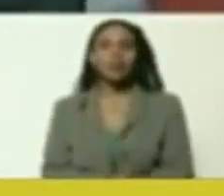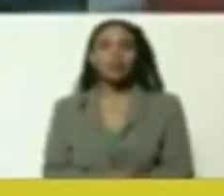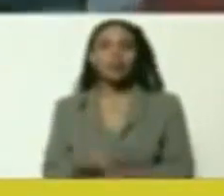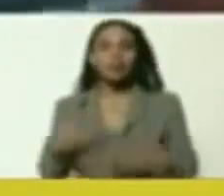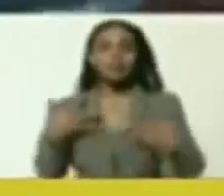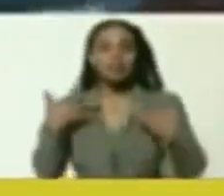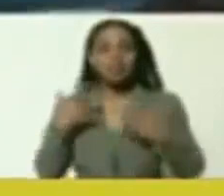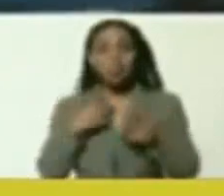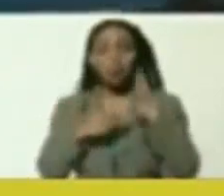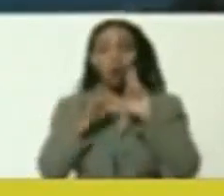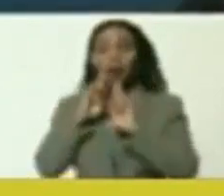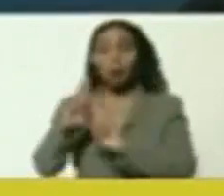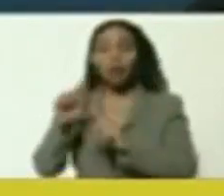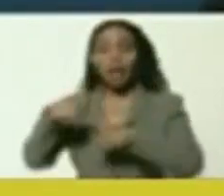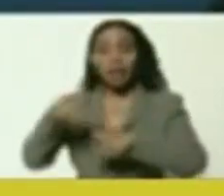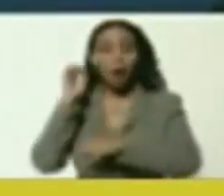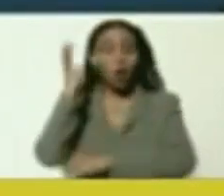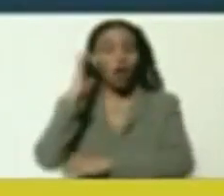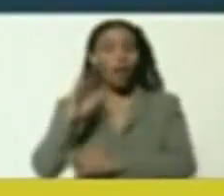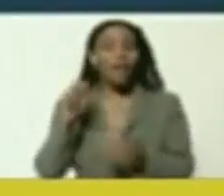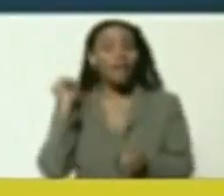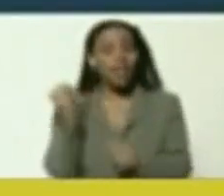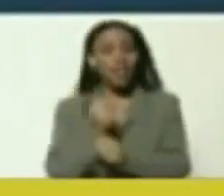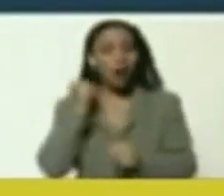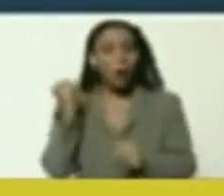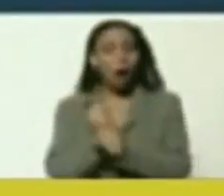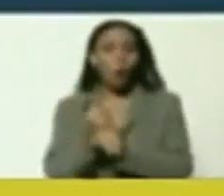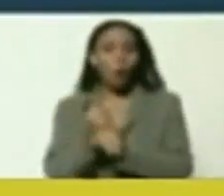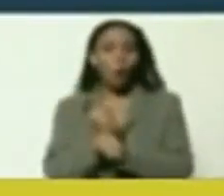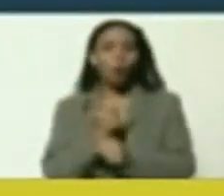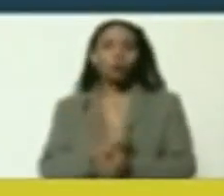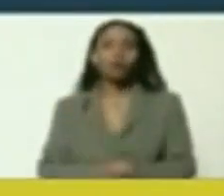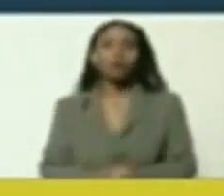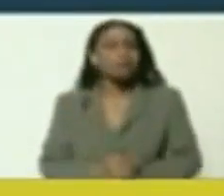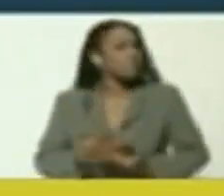I am satisfied by the results of this work.